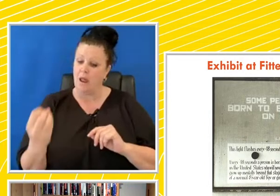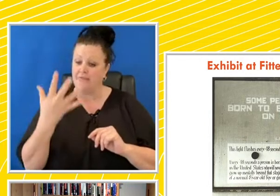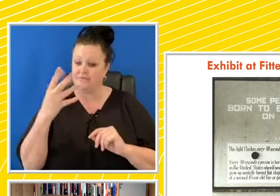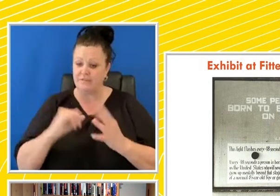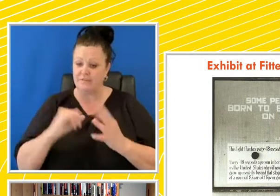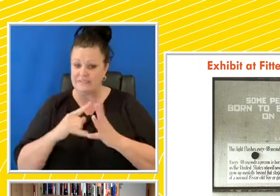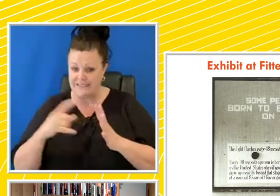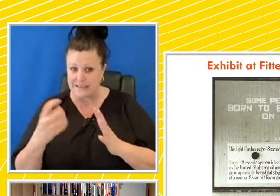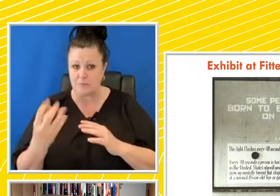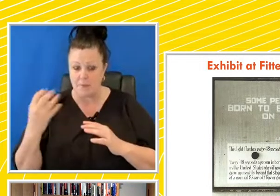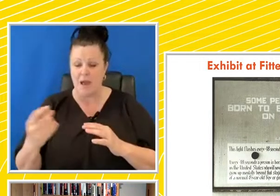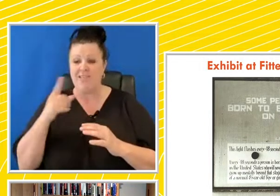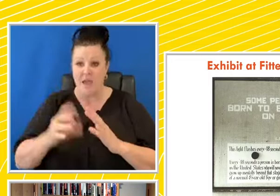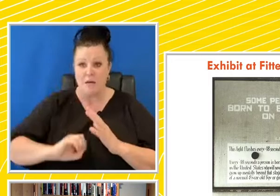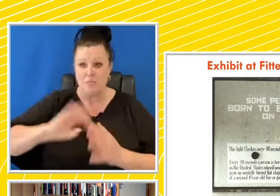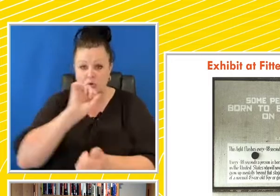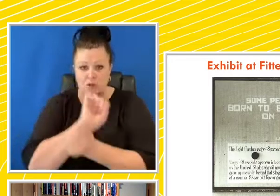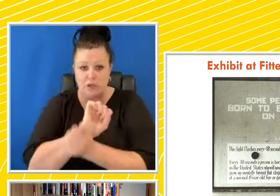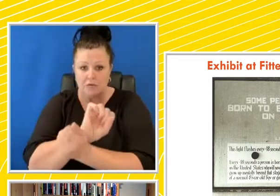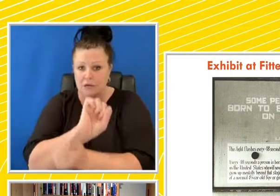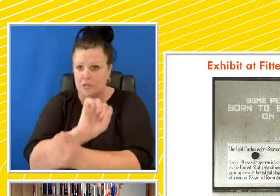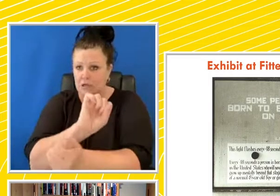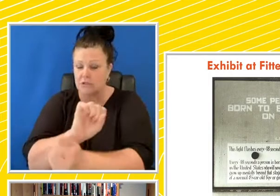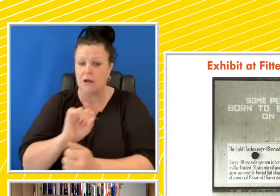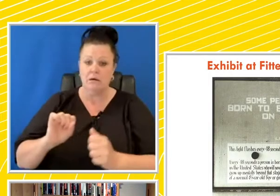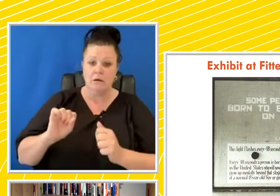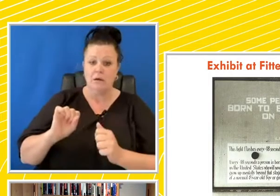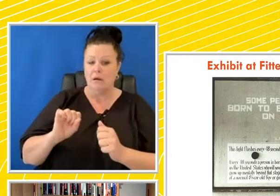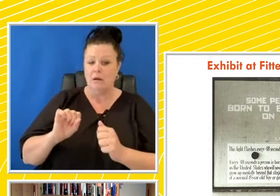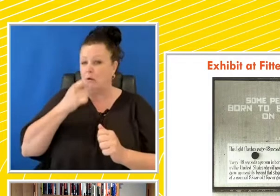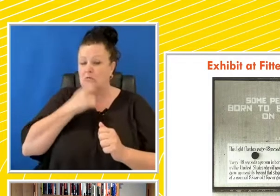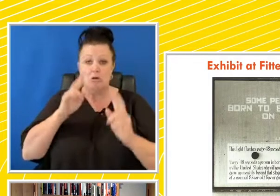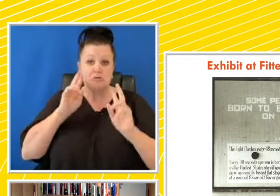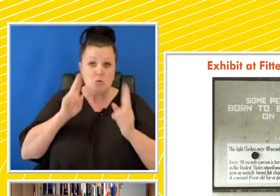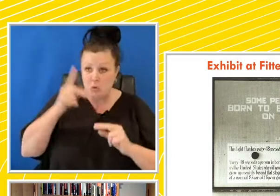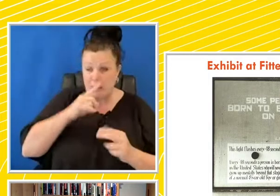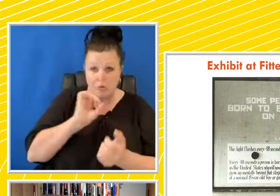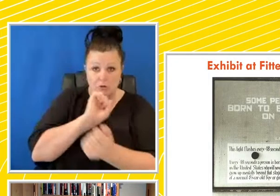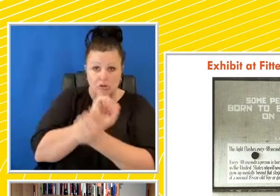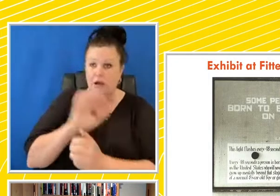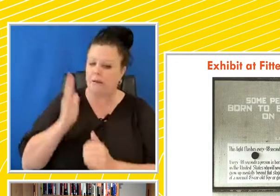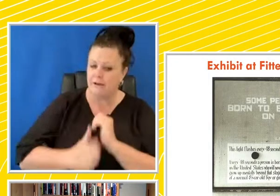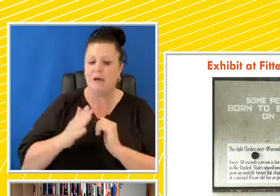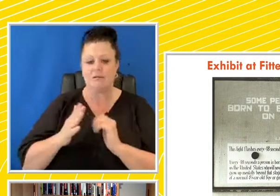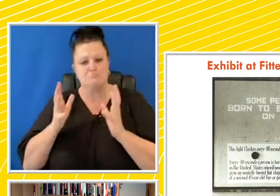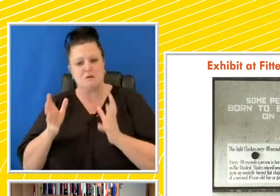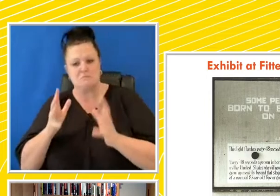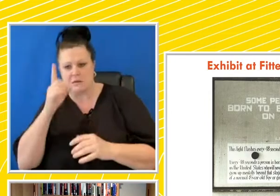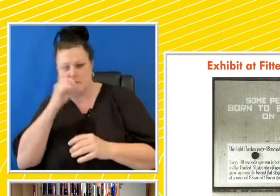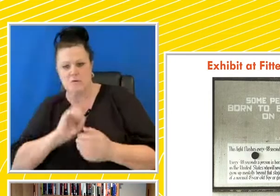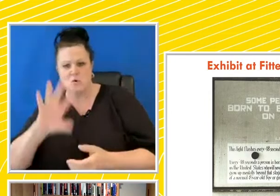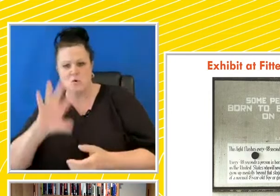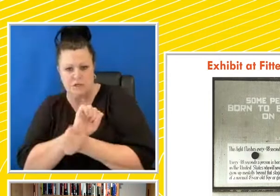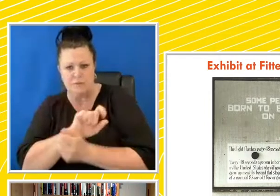a person is committed to jail in the United States. Very few normal persons ever go to jail. This light flashes every 16 seconds.